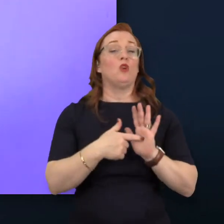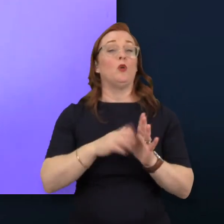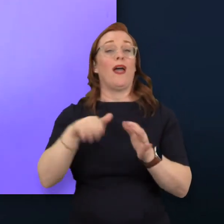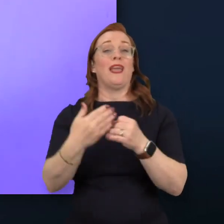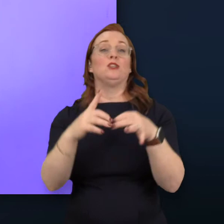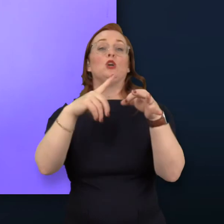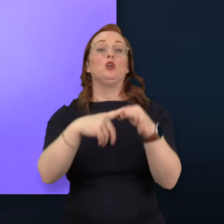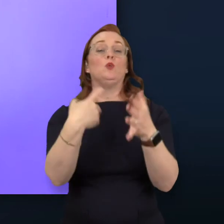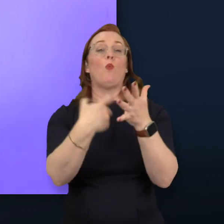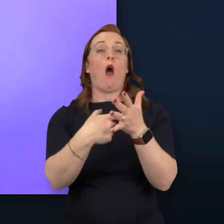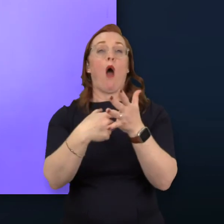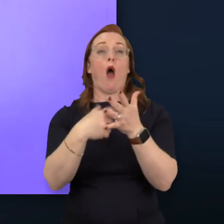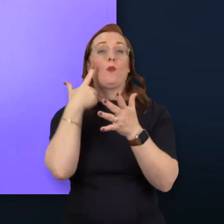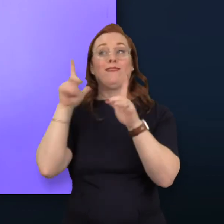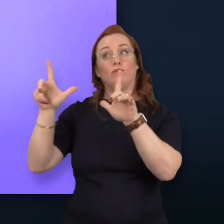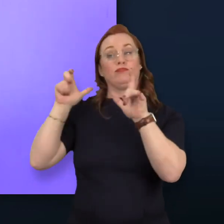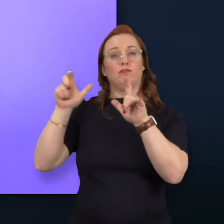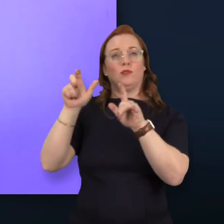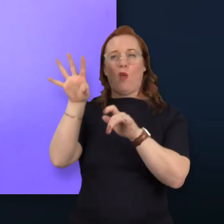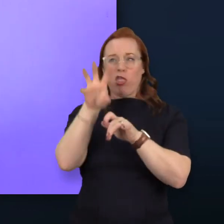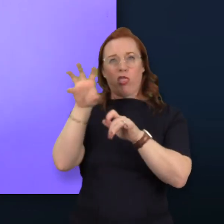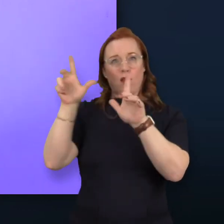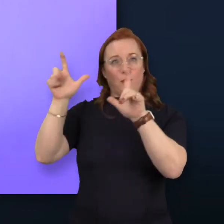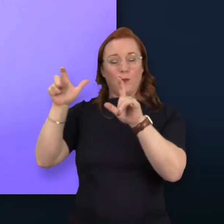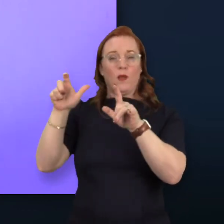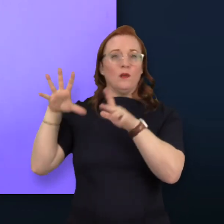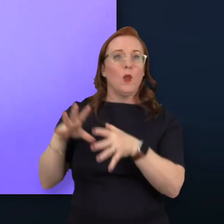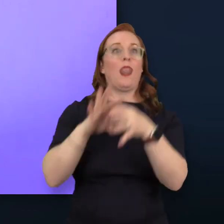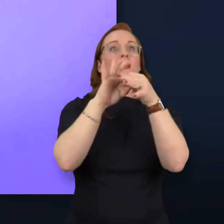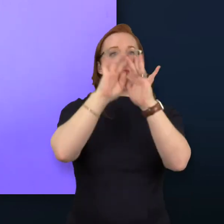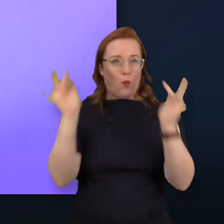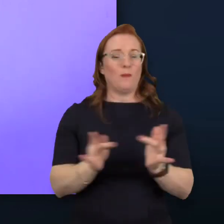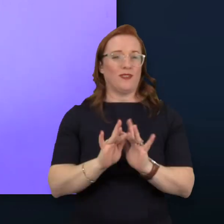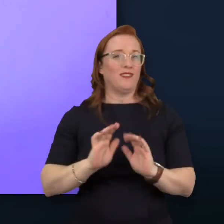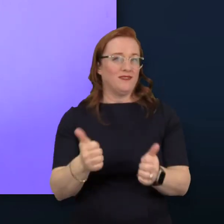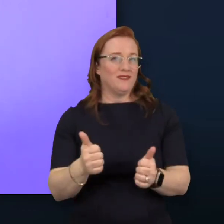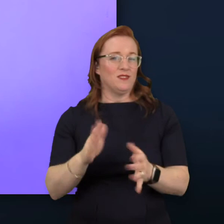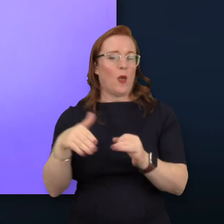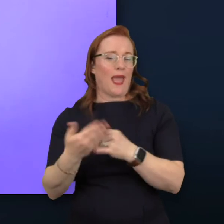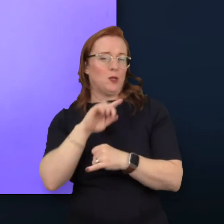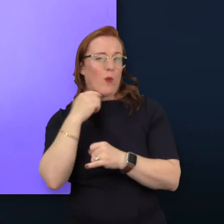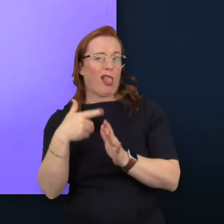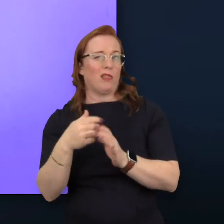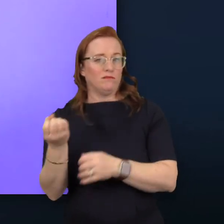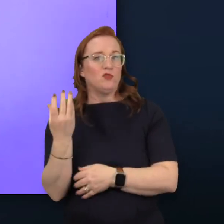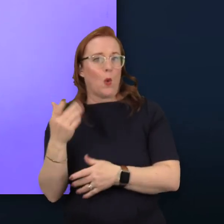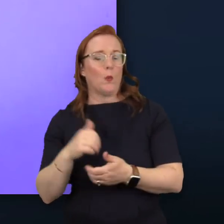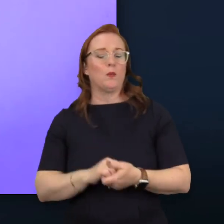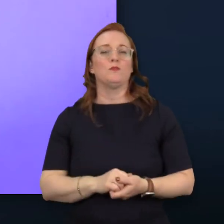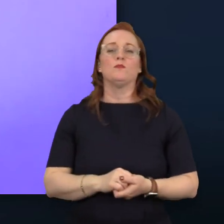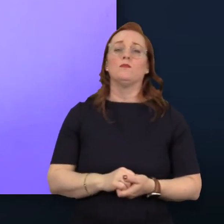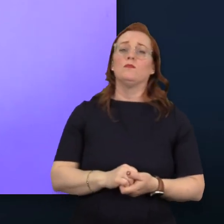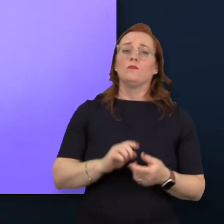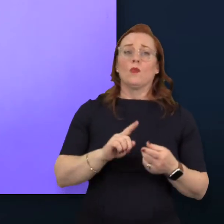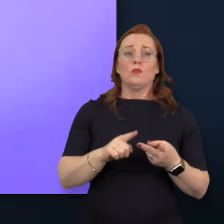can scan later and giving you a link to the website to be able to do that. In